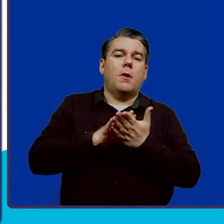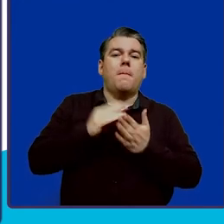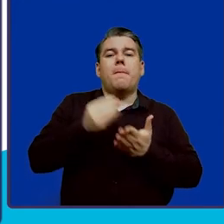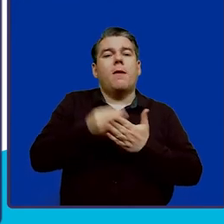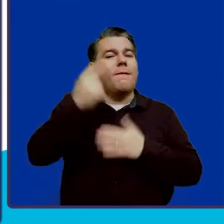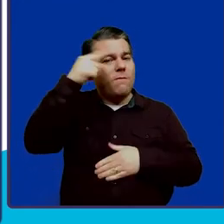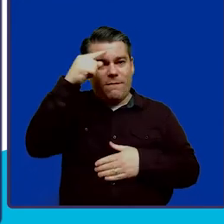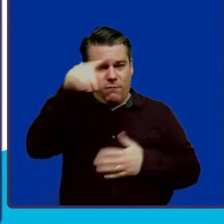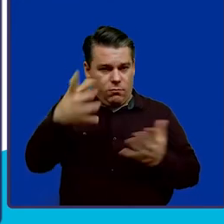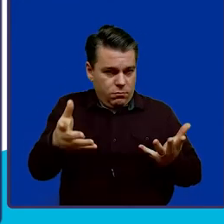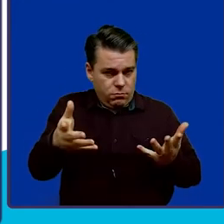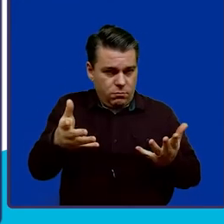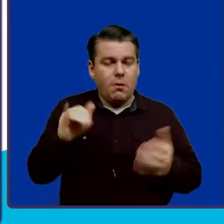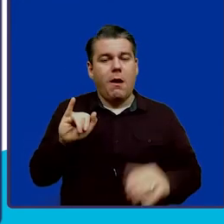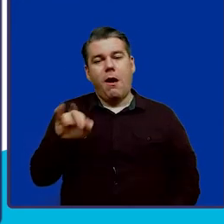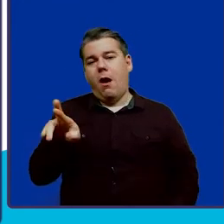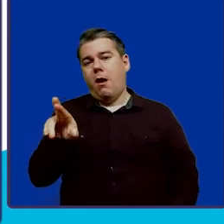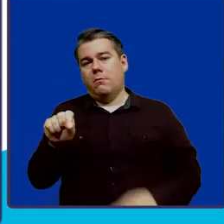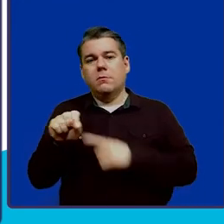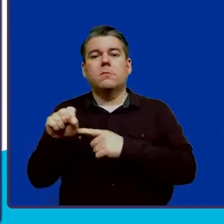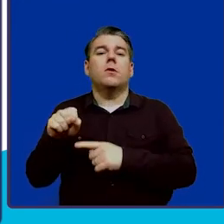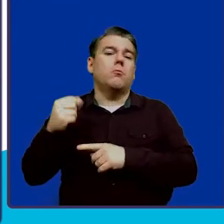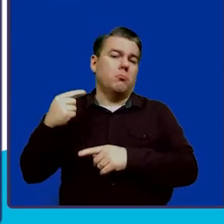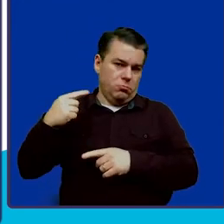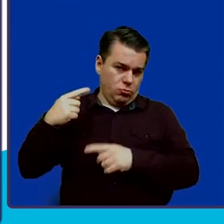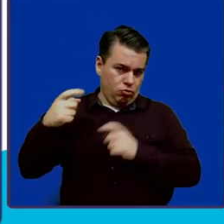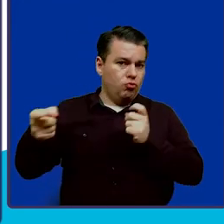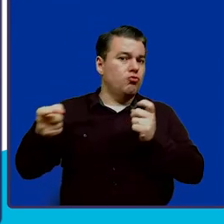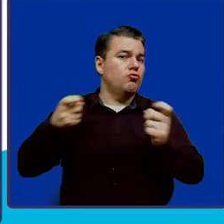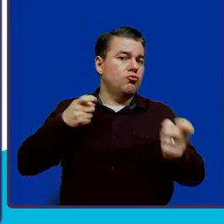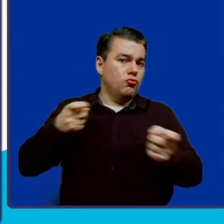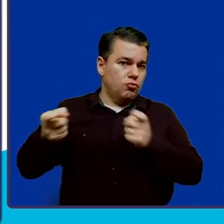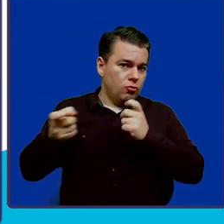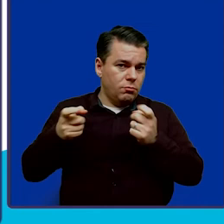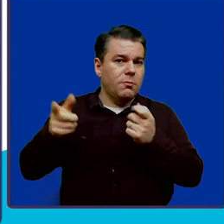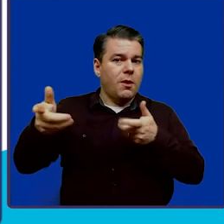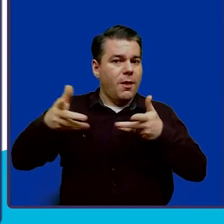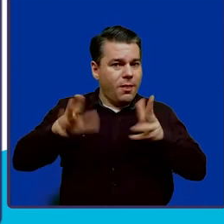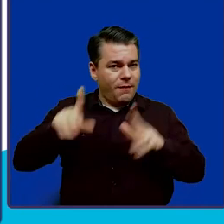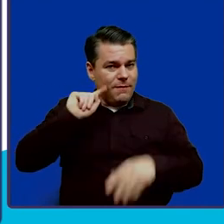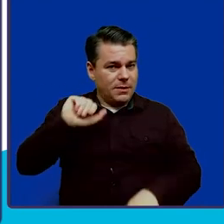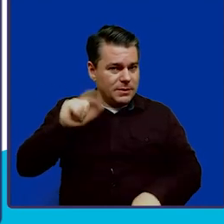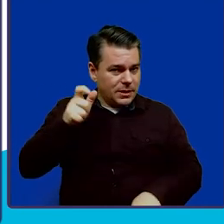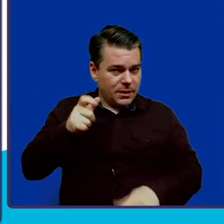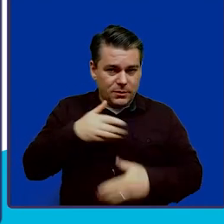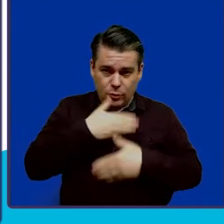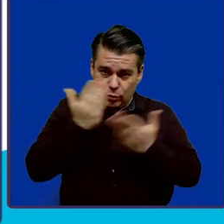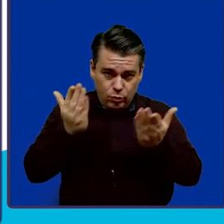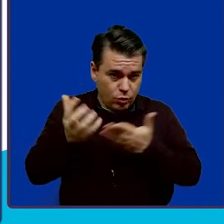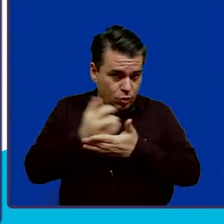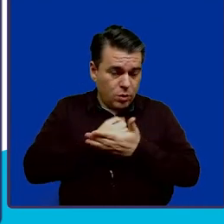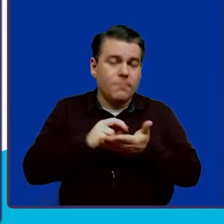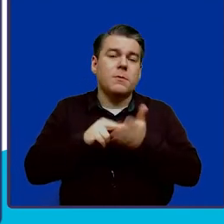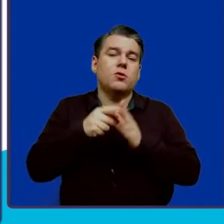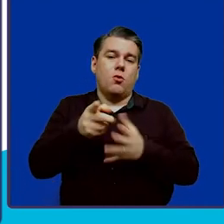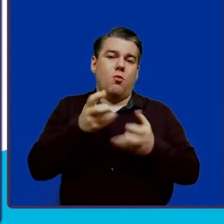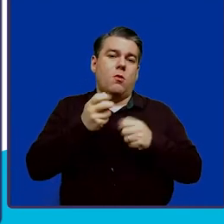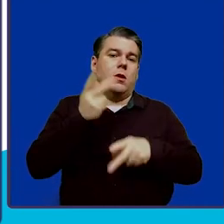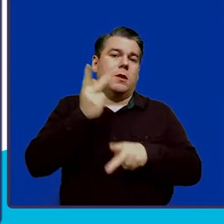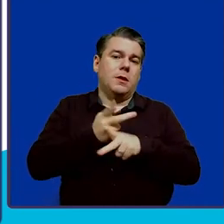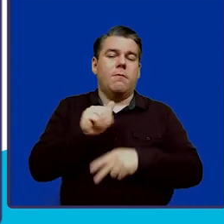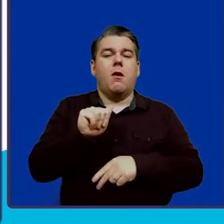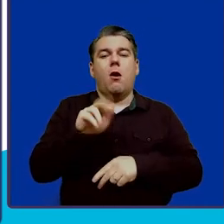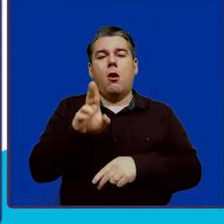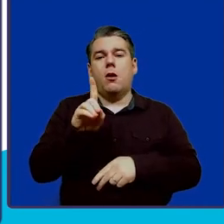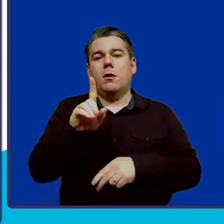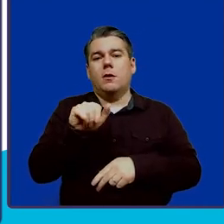for. Because the IRS does regulate these accounts since they're allowing for tax-free earnings, you want to keep an audit trail